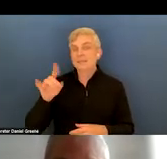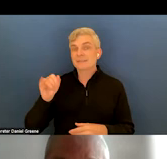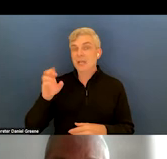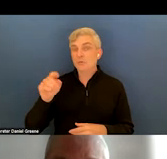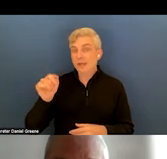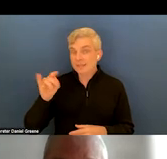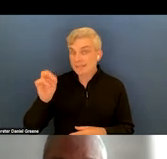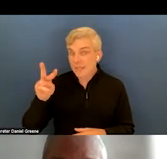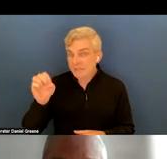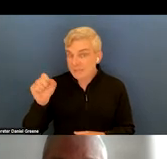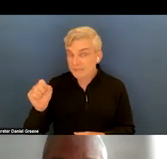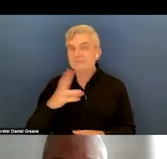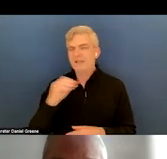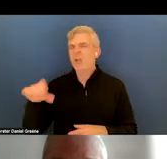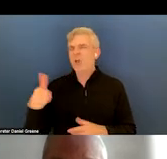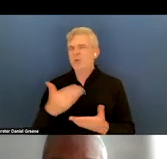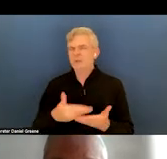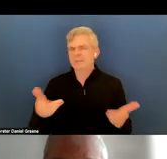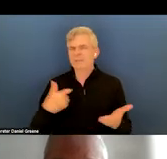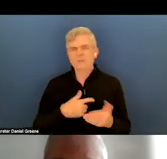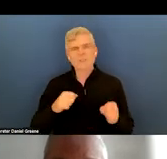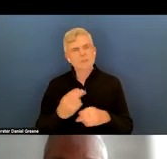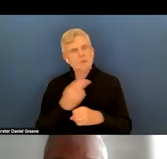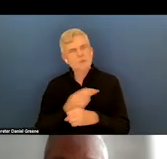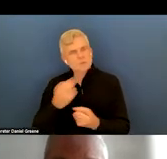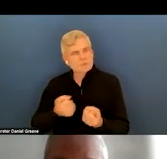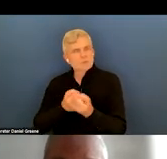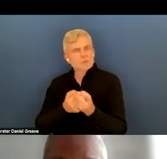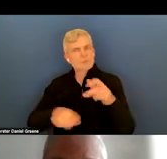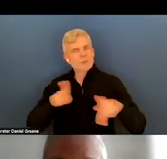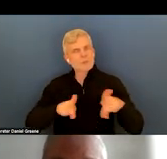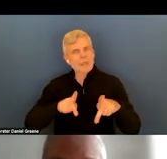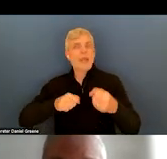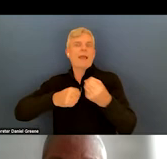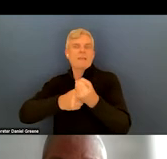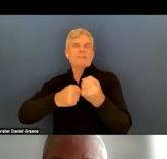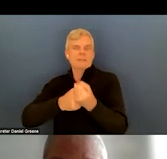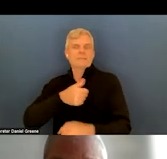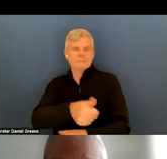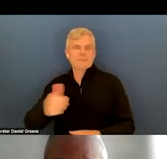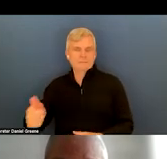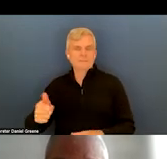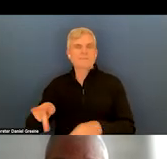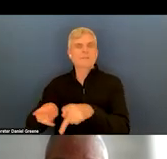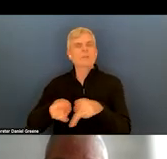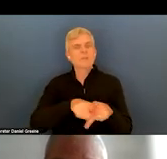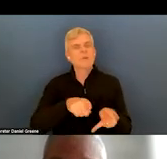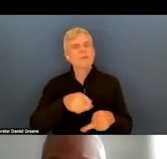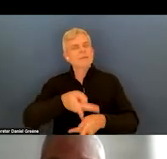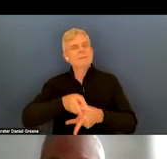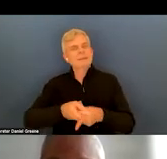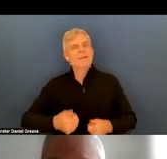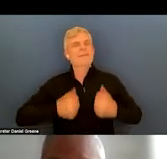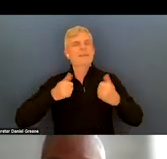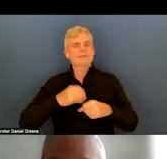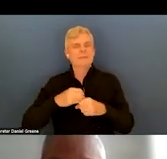themselves around crisis intervention, and also maintaining life in the community. I've